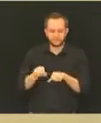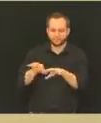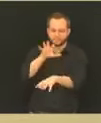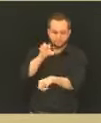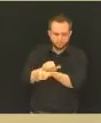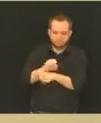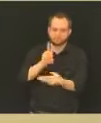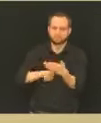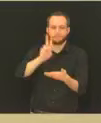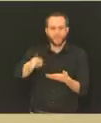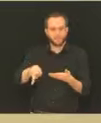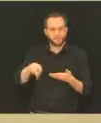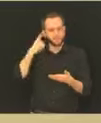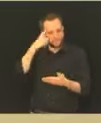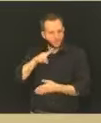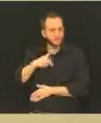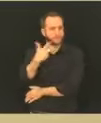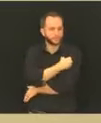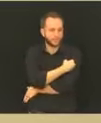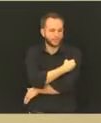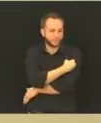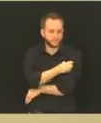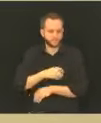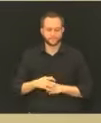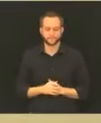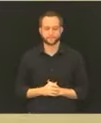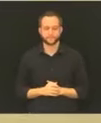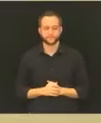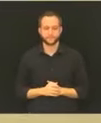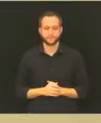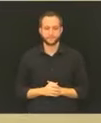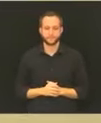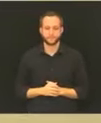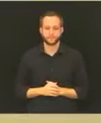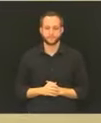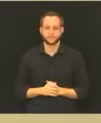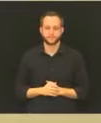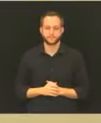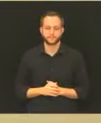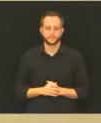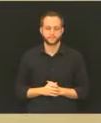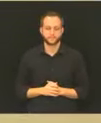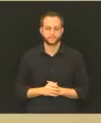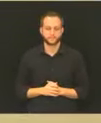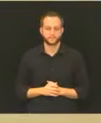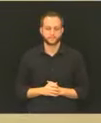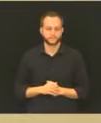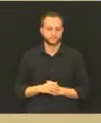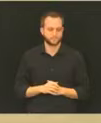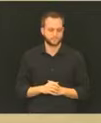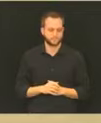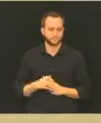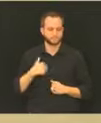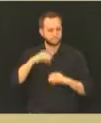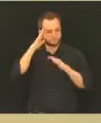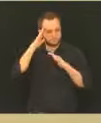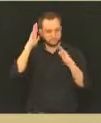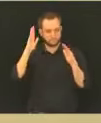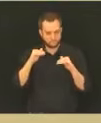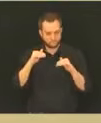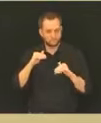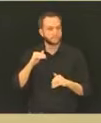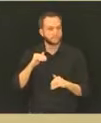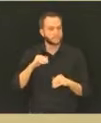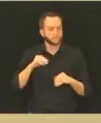register to be vaccinated. I expect the same information to start to flow out from the other health